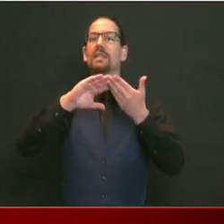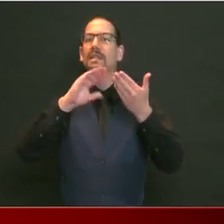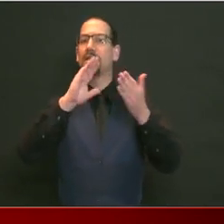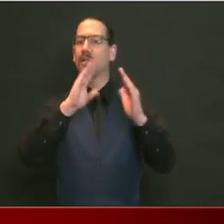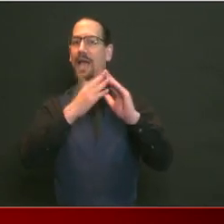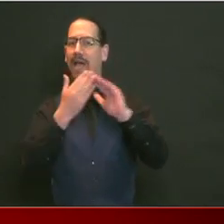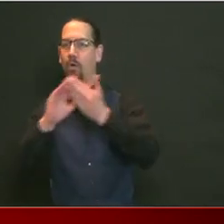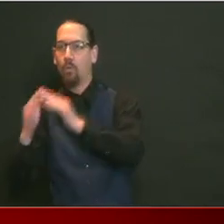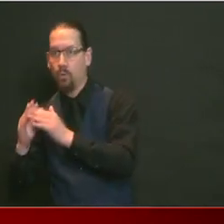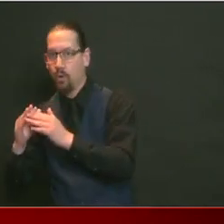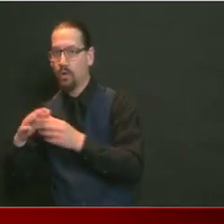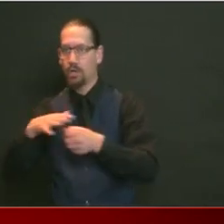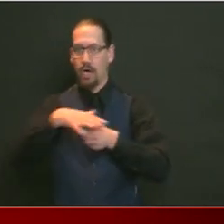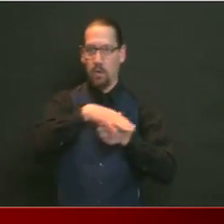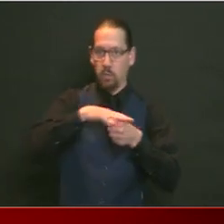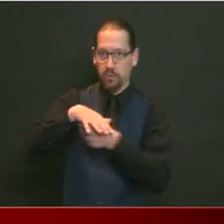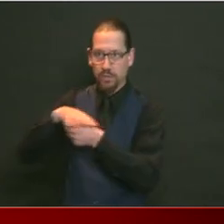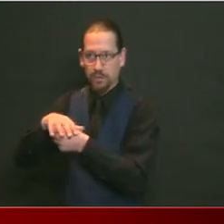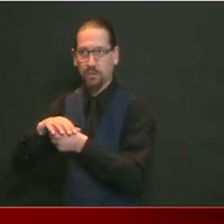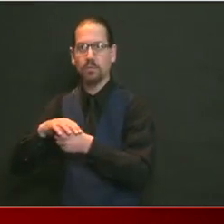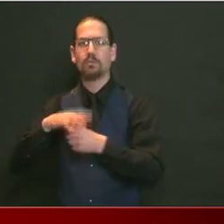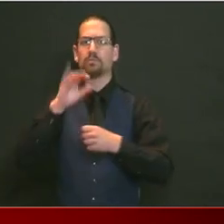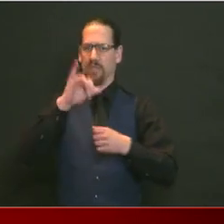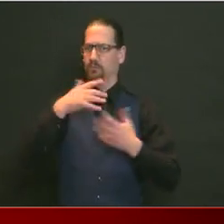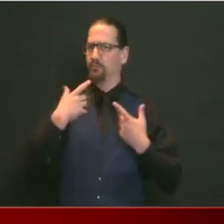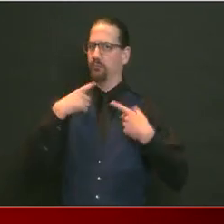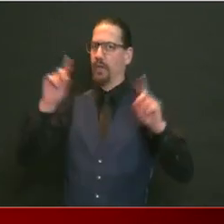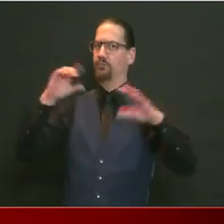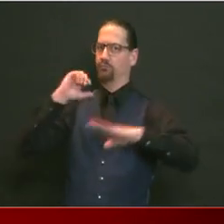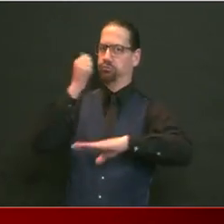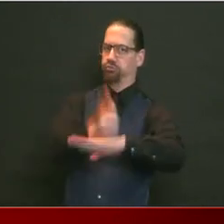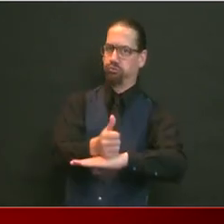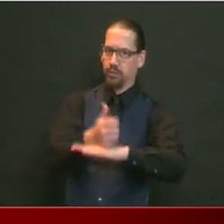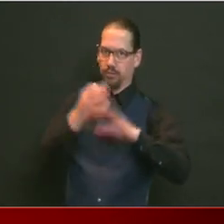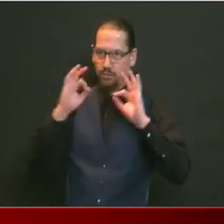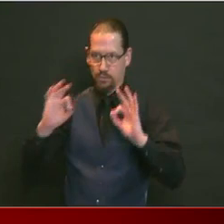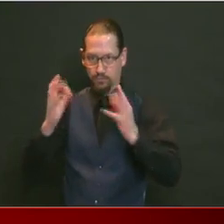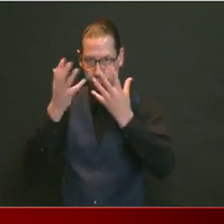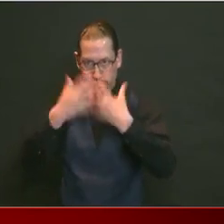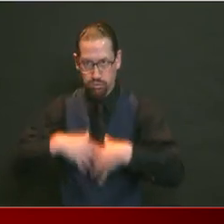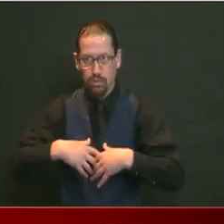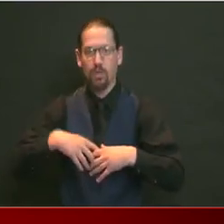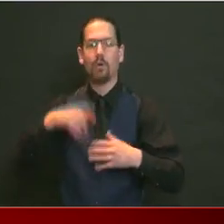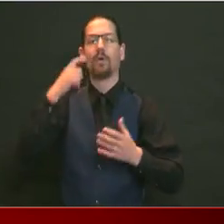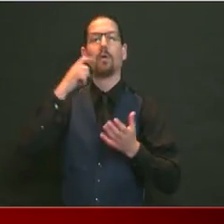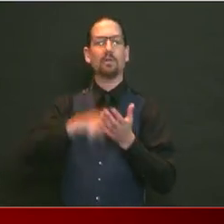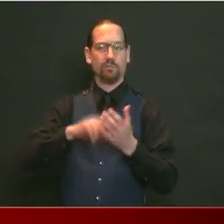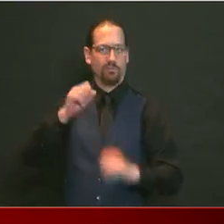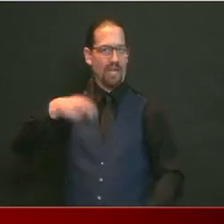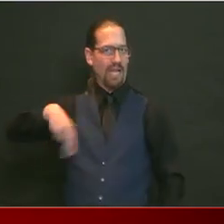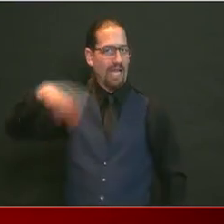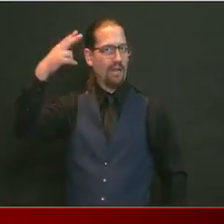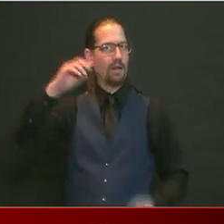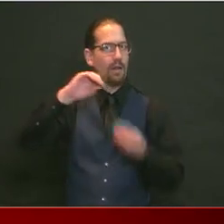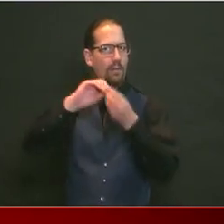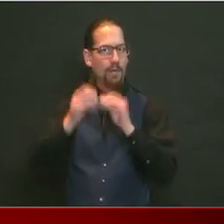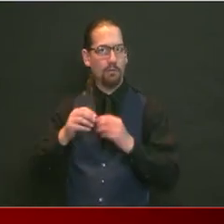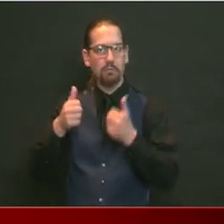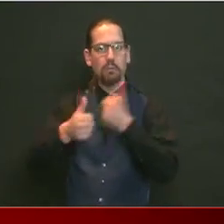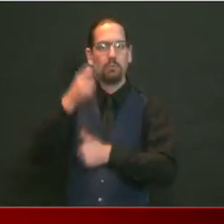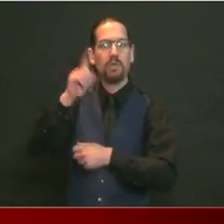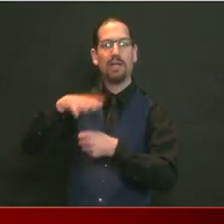acknowledge that we continue to see high rates in the cities most